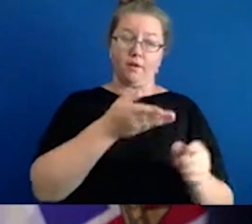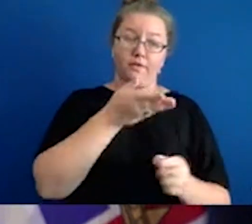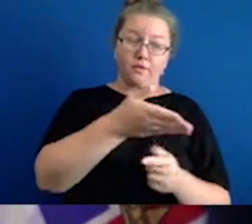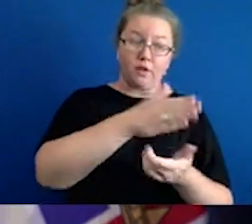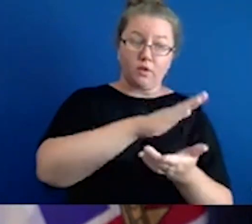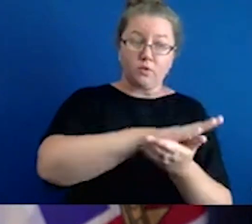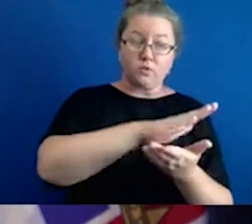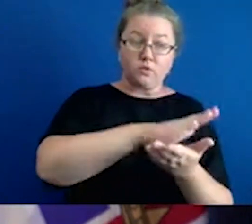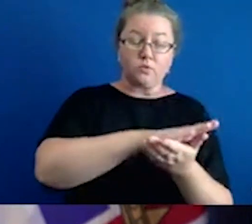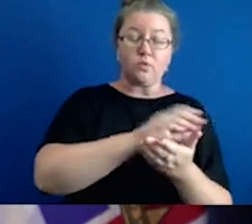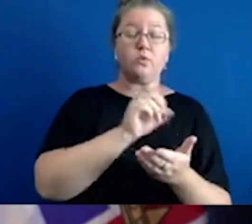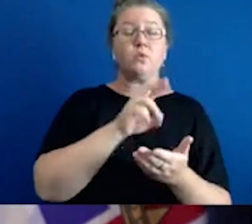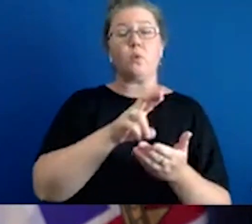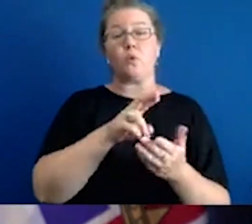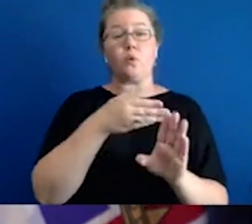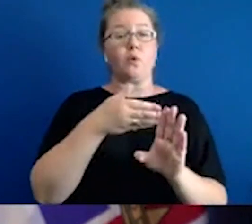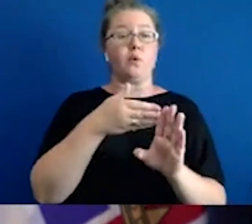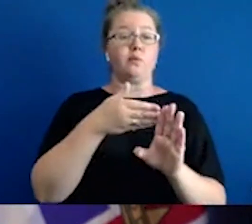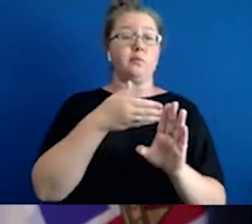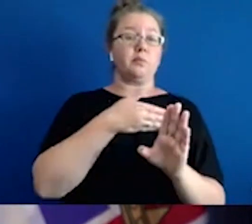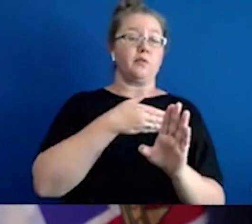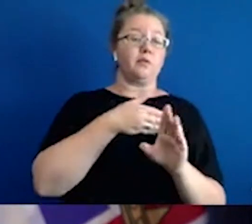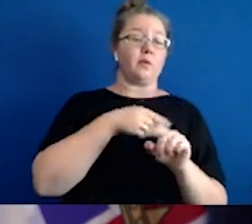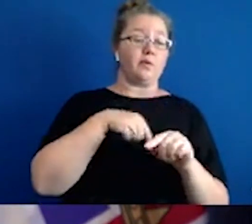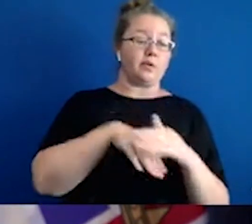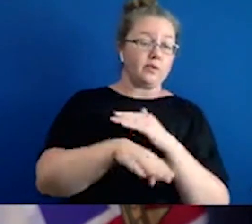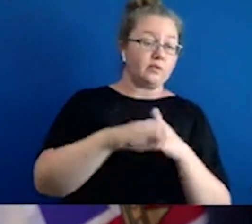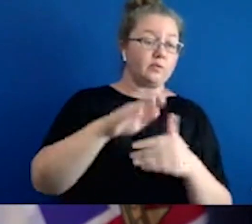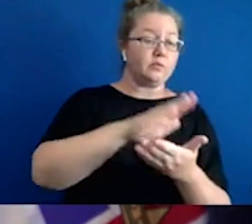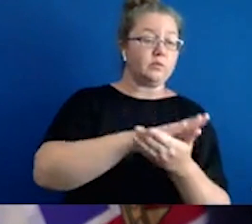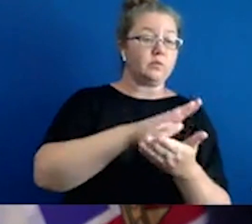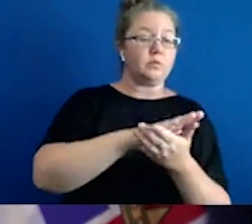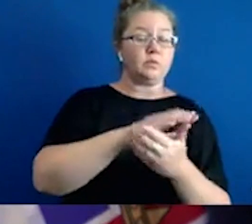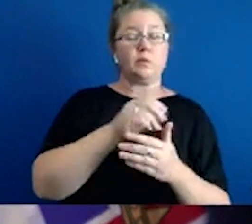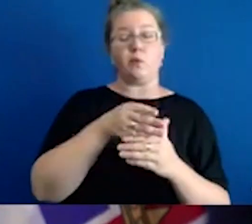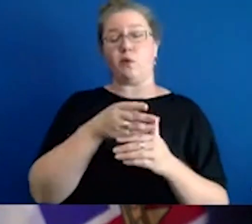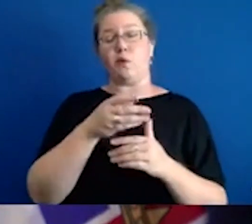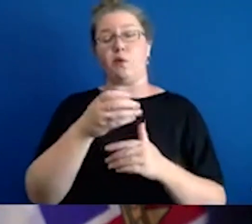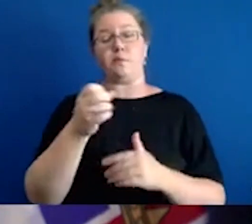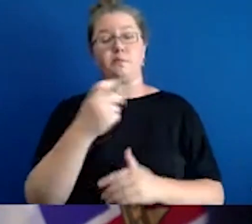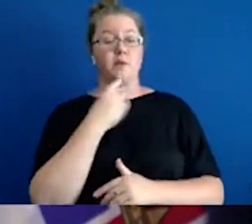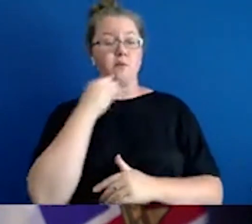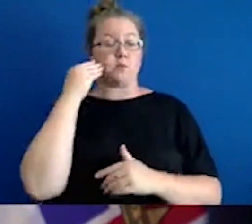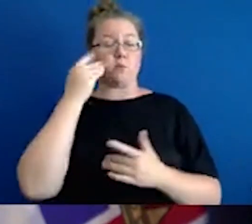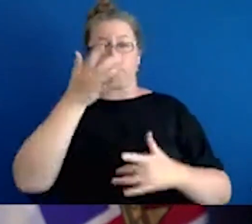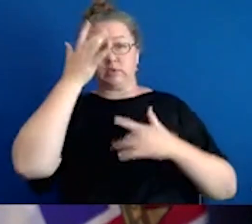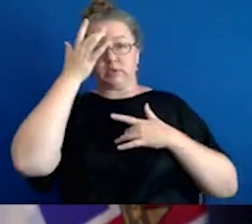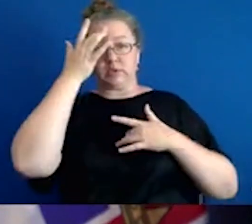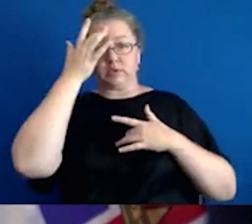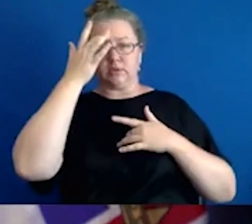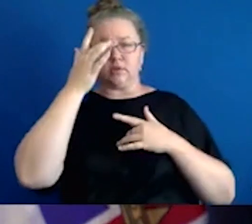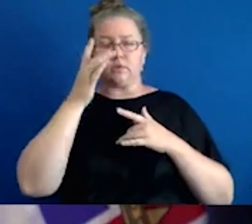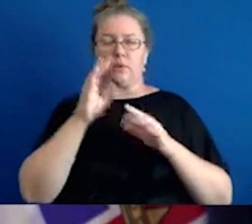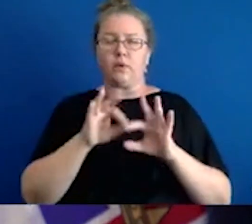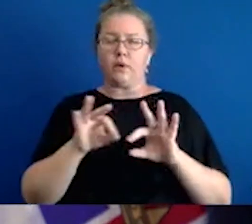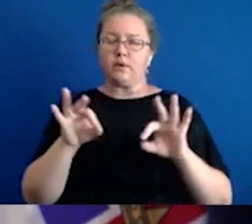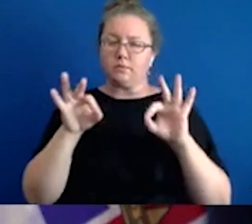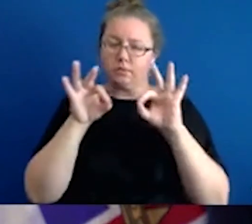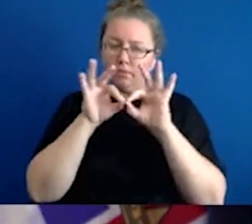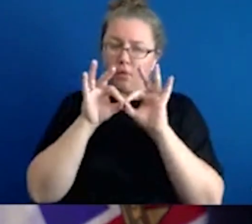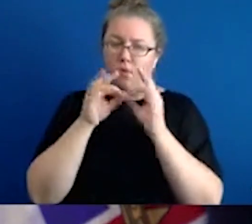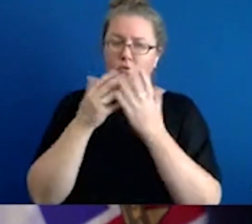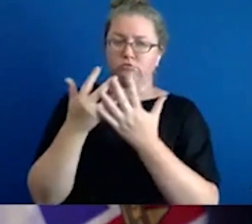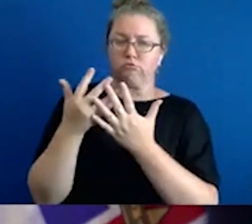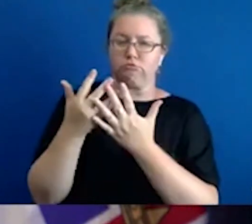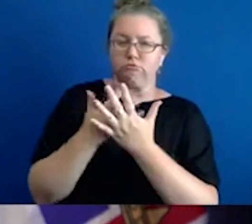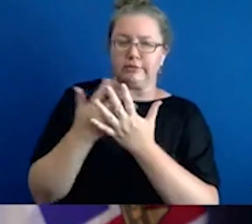sick when they're attending school or you know, at home before they go into school. That's why it's so, so important that we have